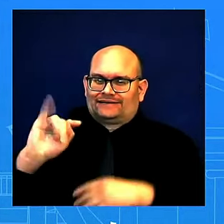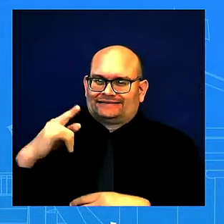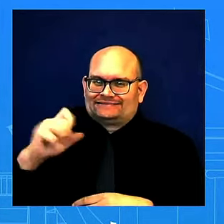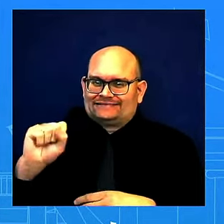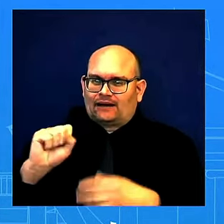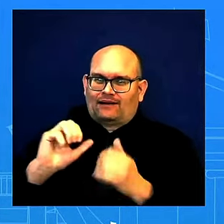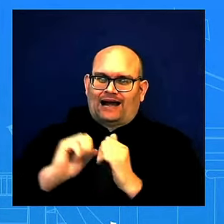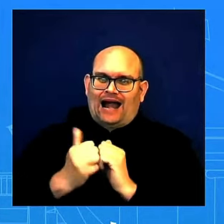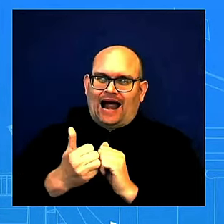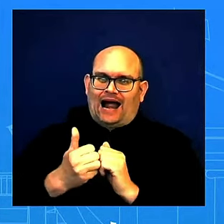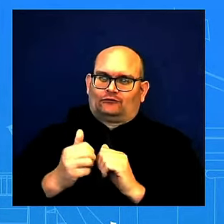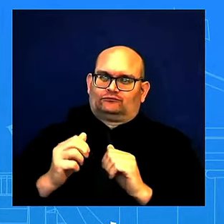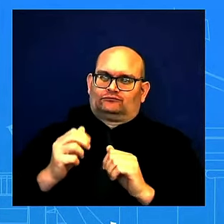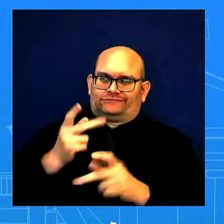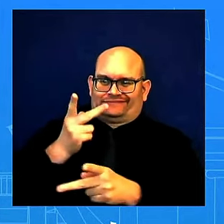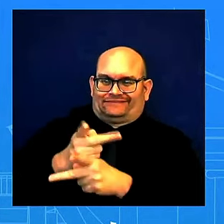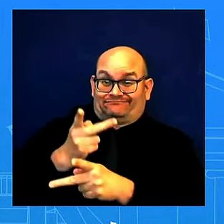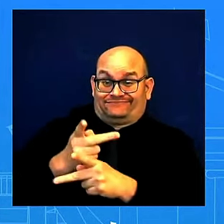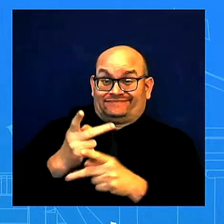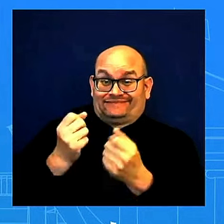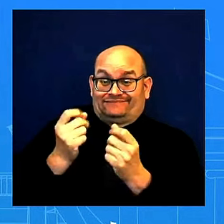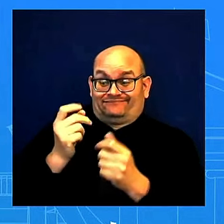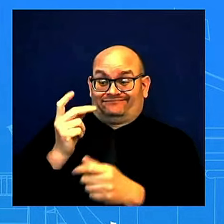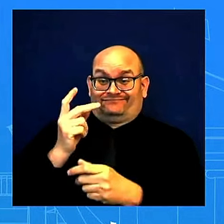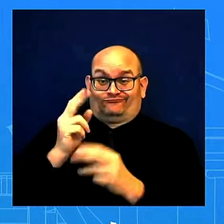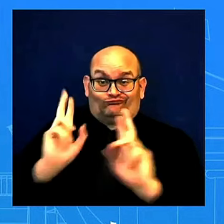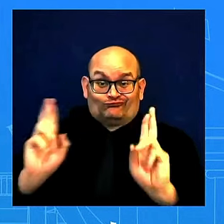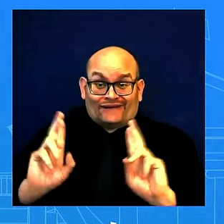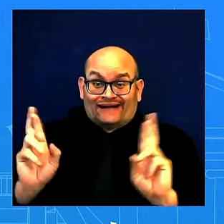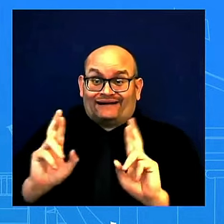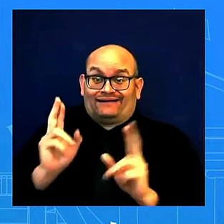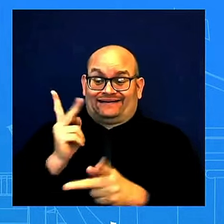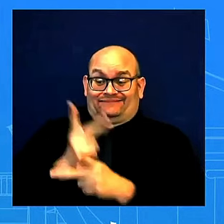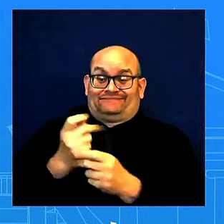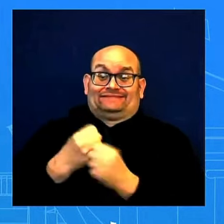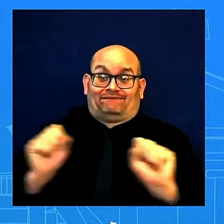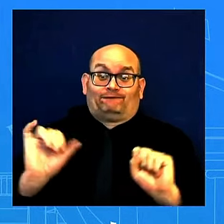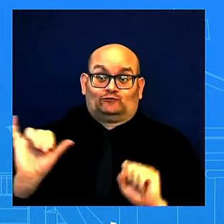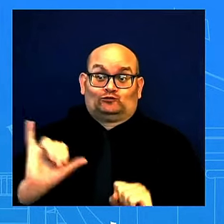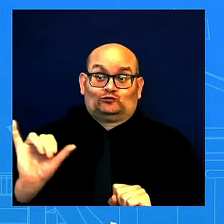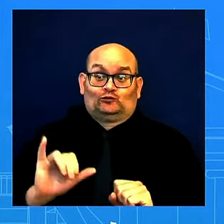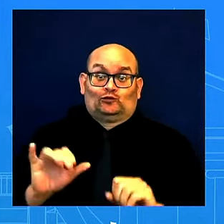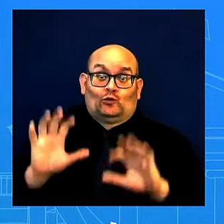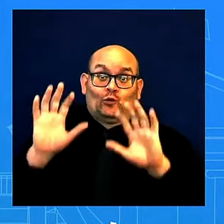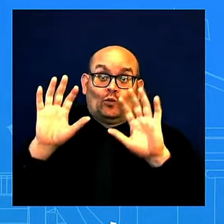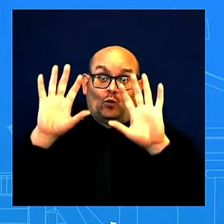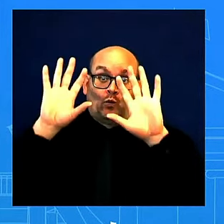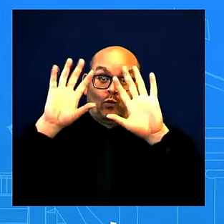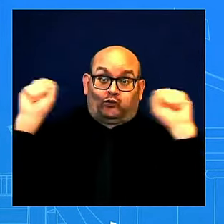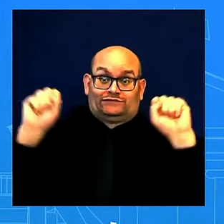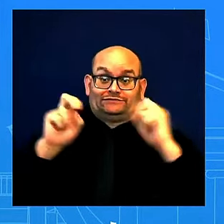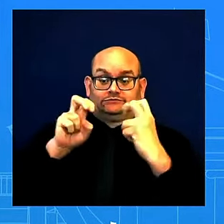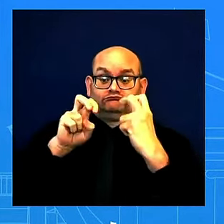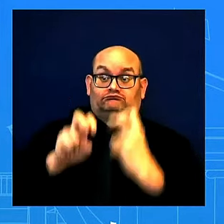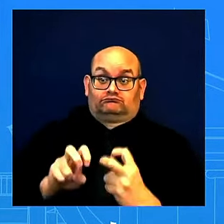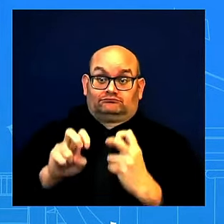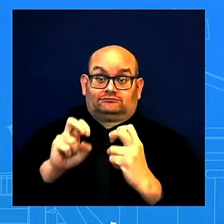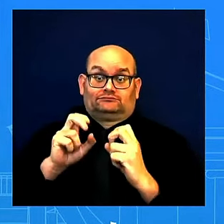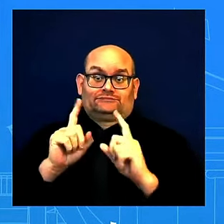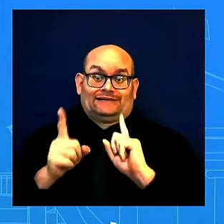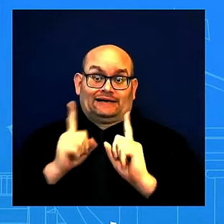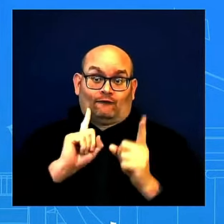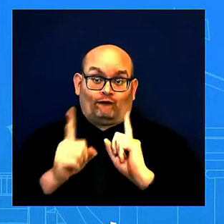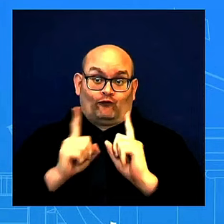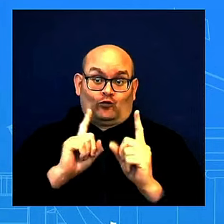Today, the President recorded a sit-down interview with Bob Costa for CBS Sunday Morning, the full interview will air this